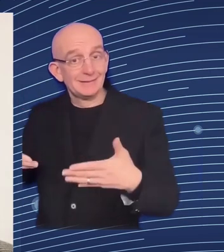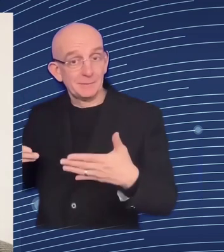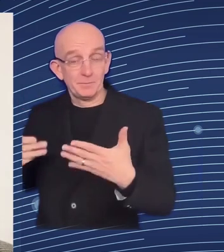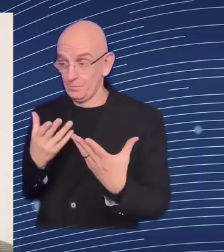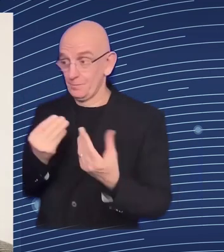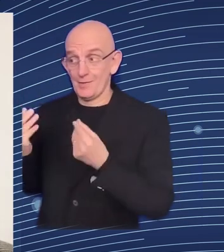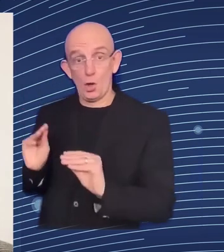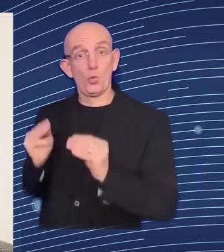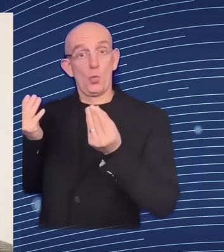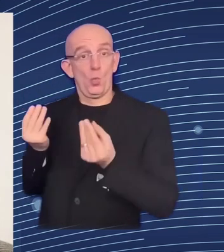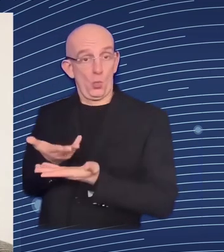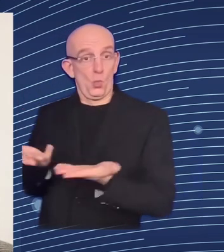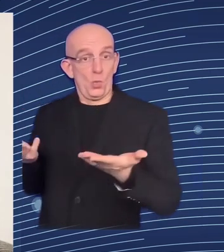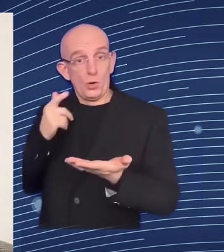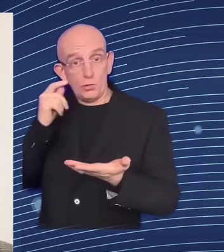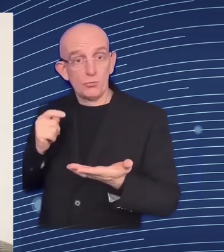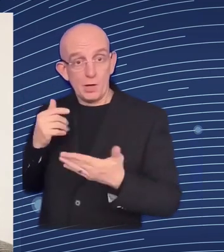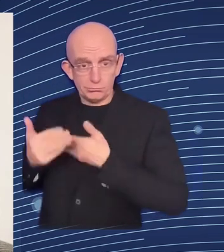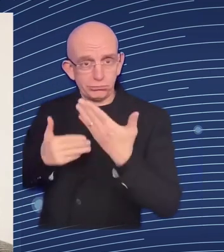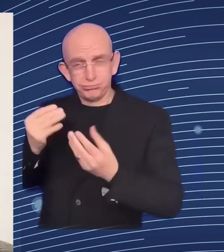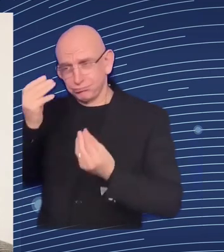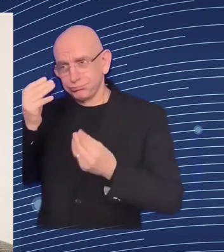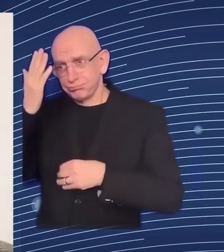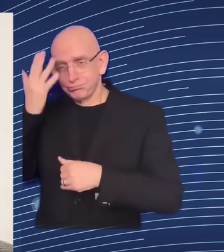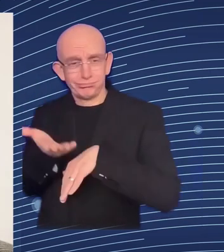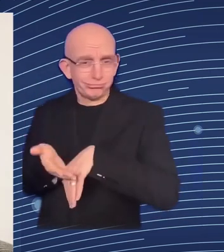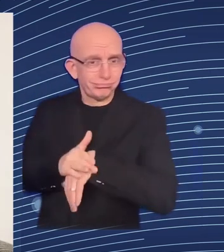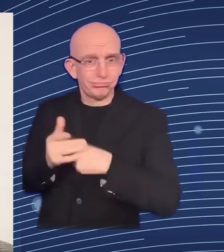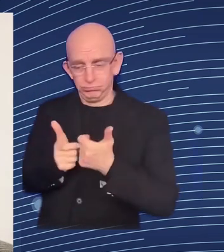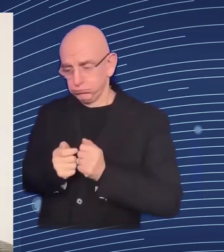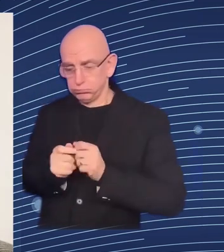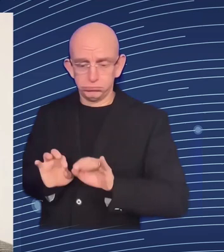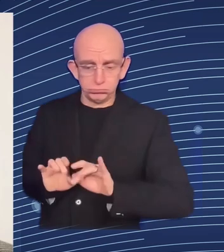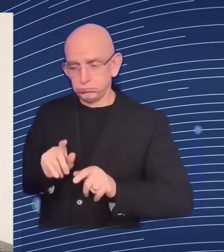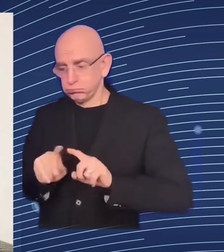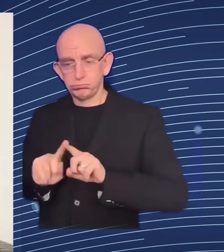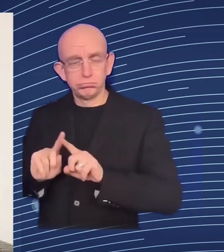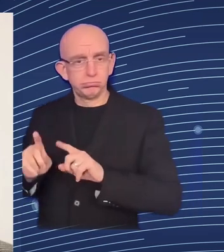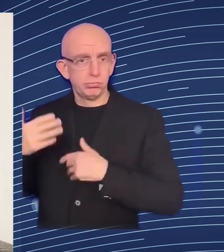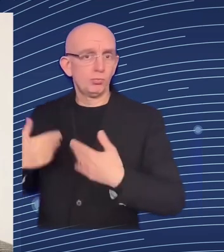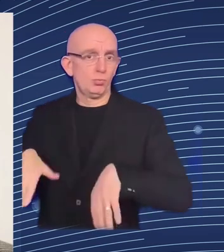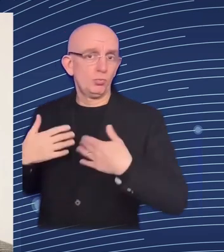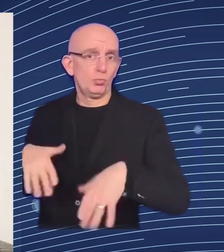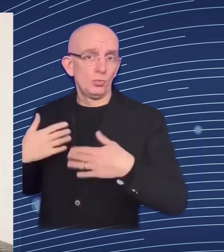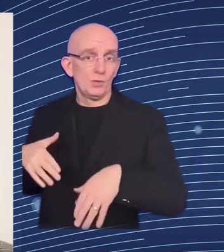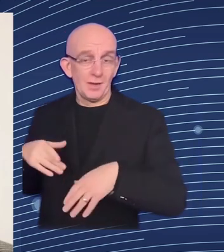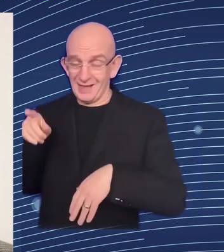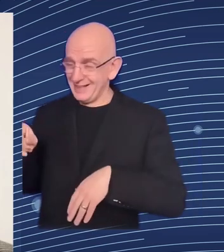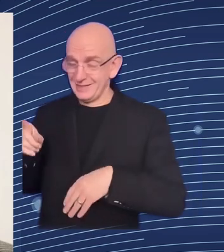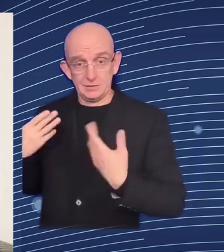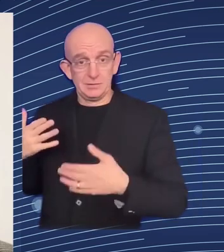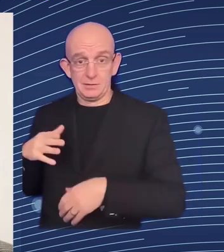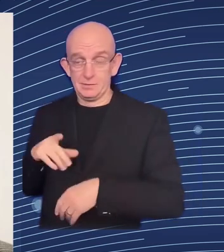asset also in this special times and it is an asset also for europe so i think in this